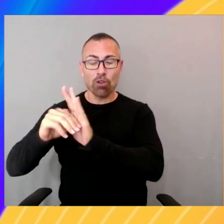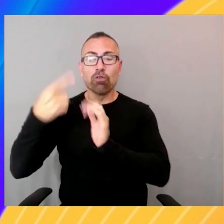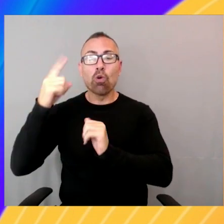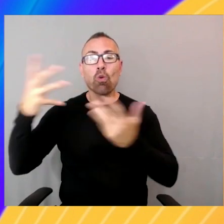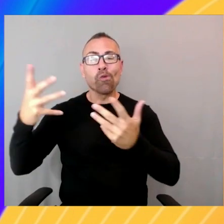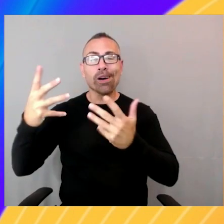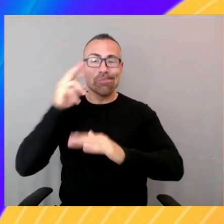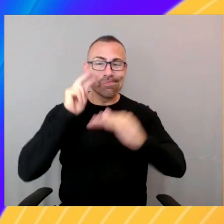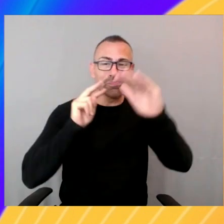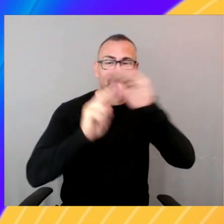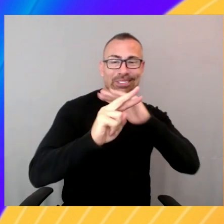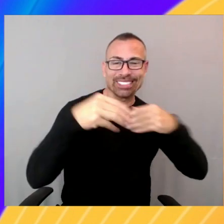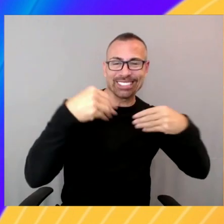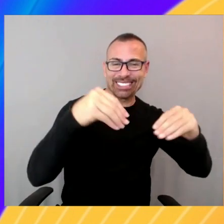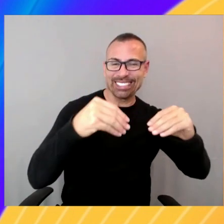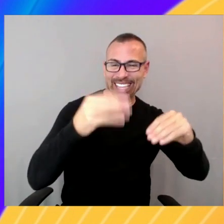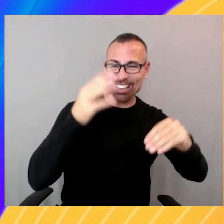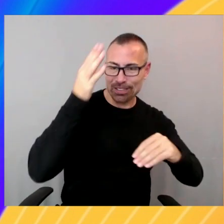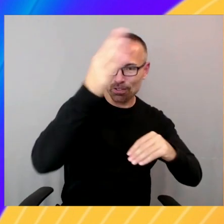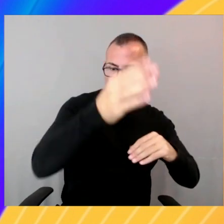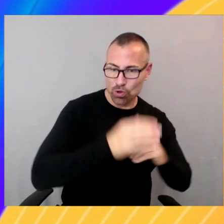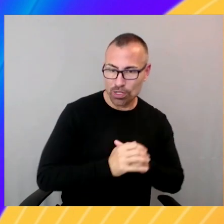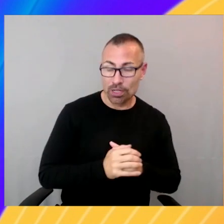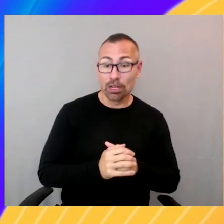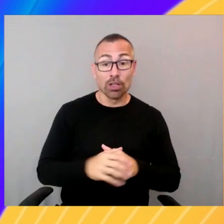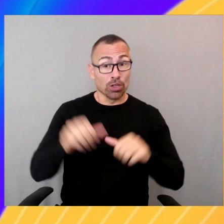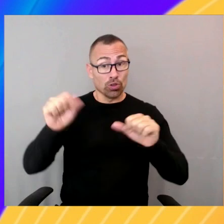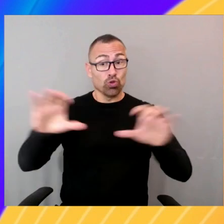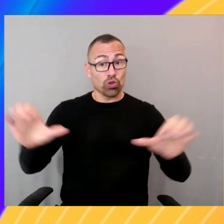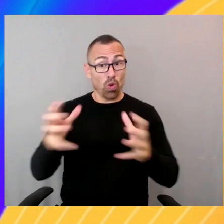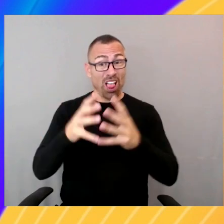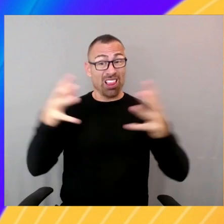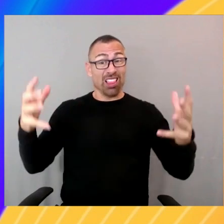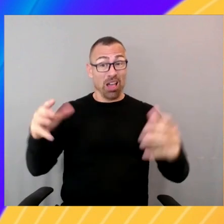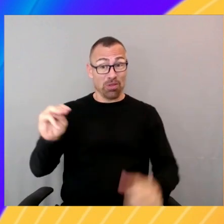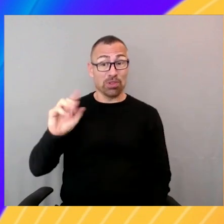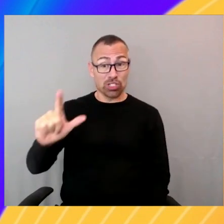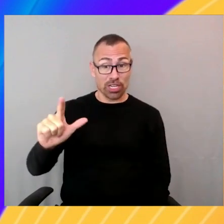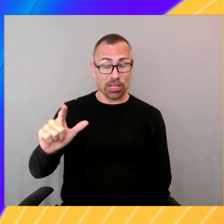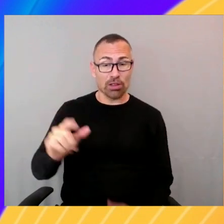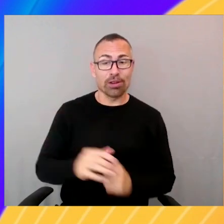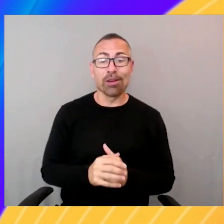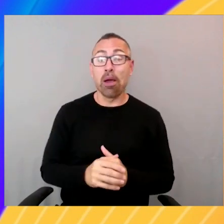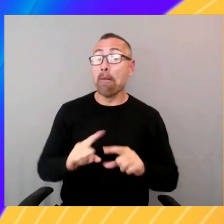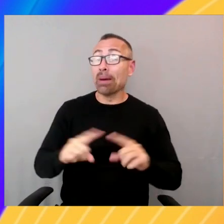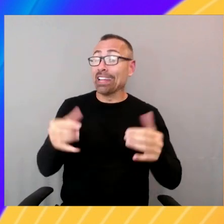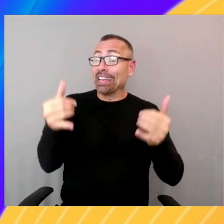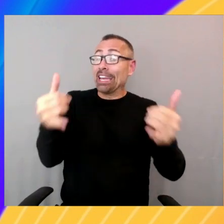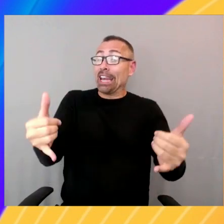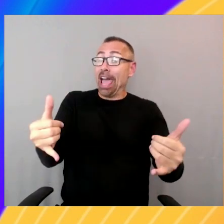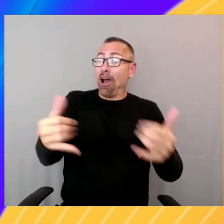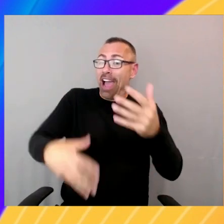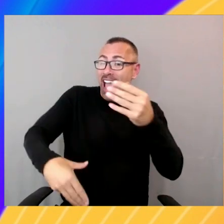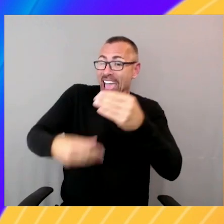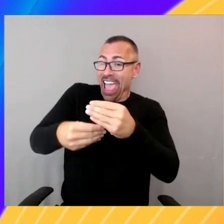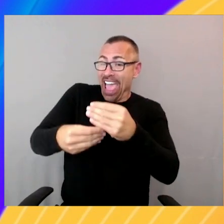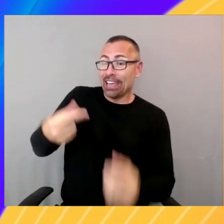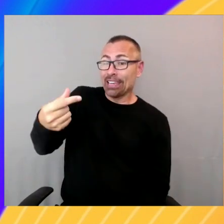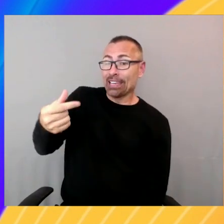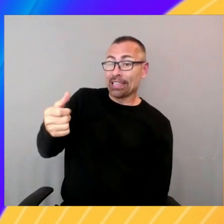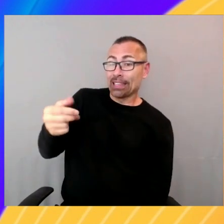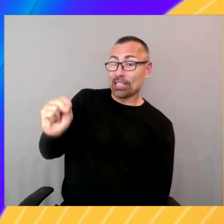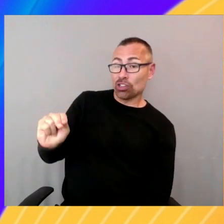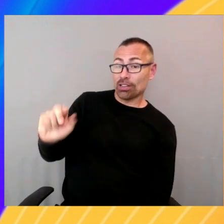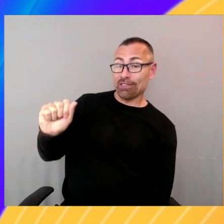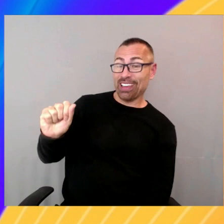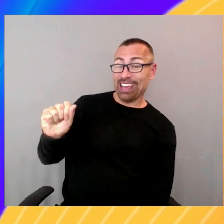lots of interesting things with machine learning, absolutely transformative. With generative AI, you're actually able to generate net new content. And